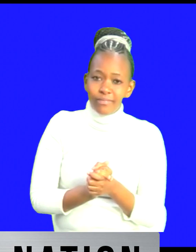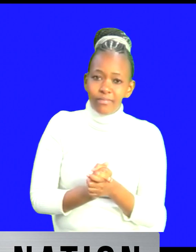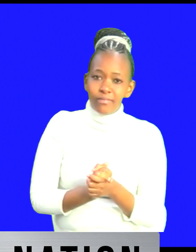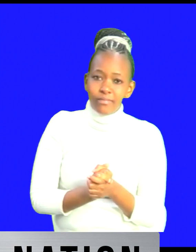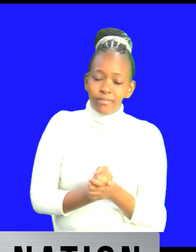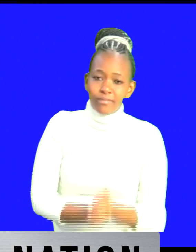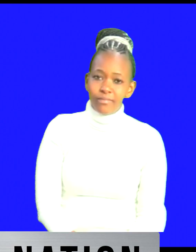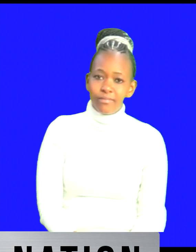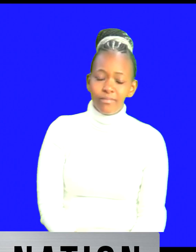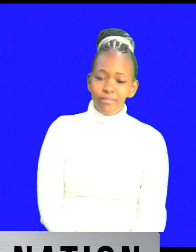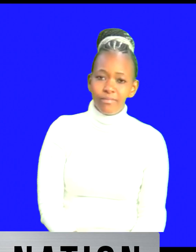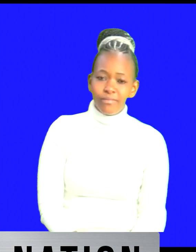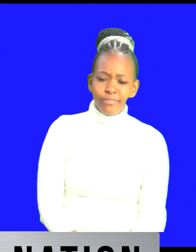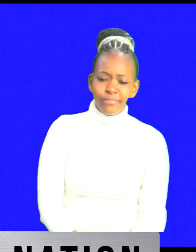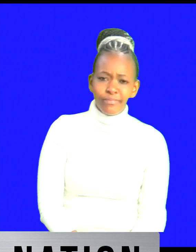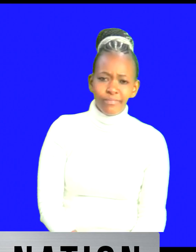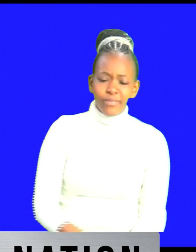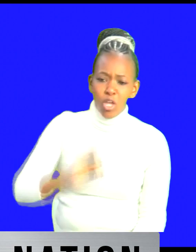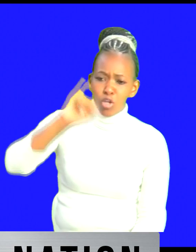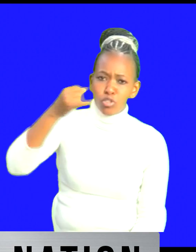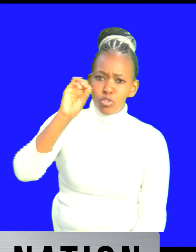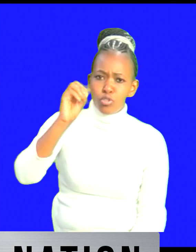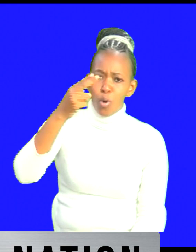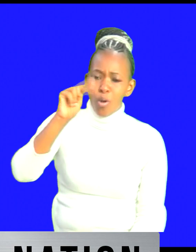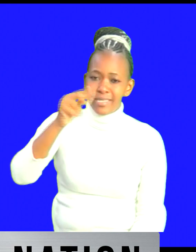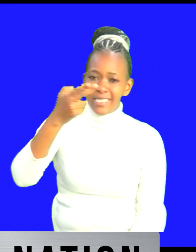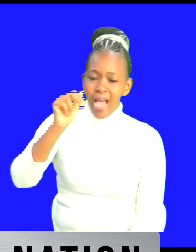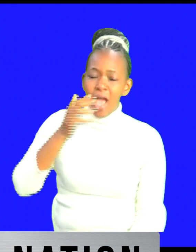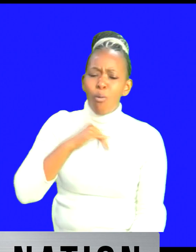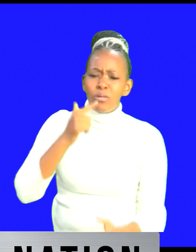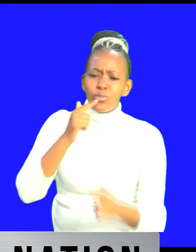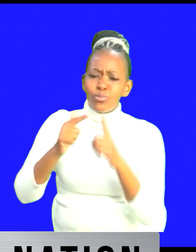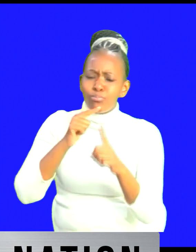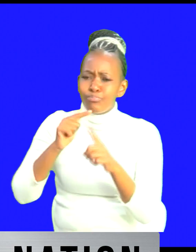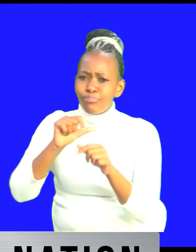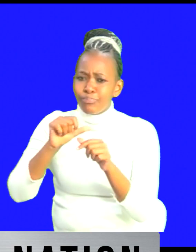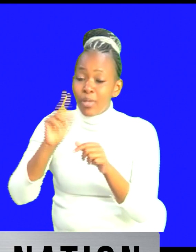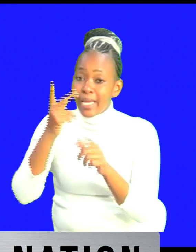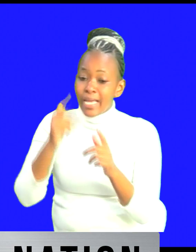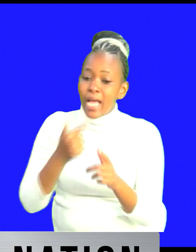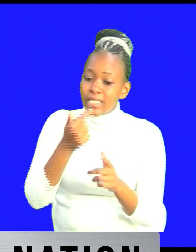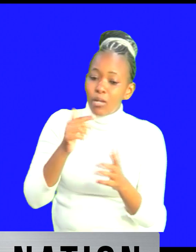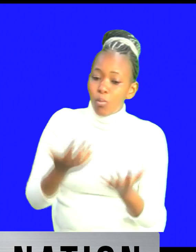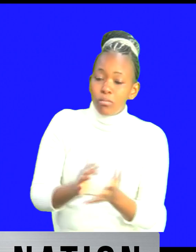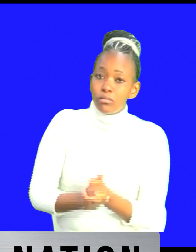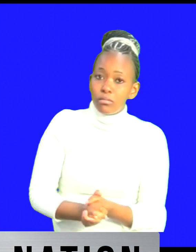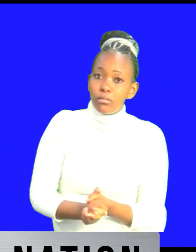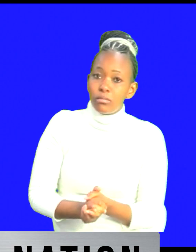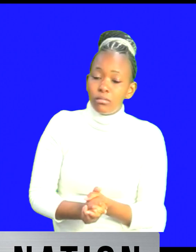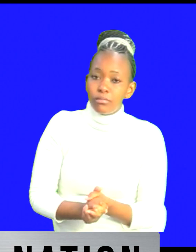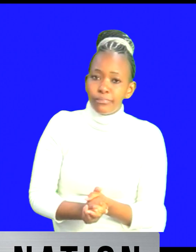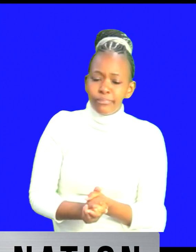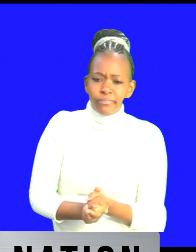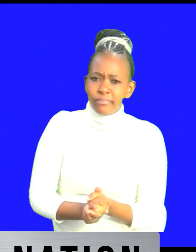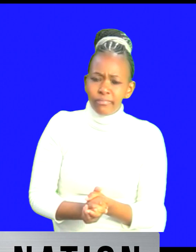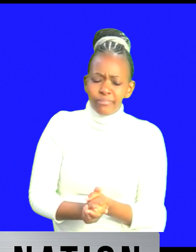yes jonah i want to give a final word by telling kenyans today uh let's